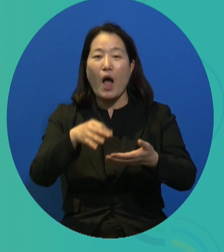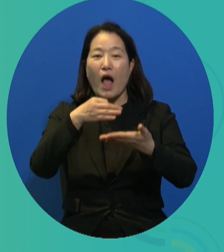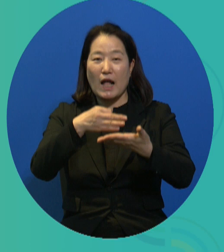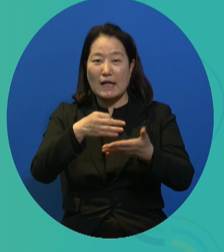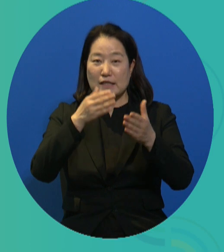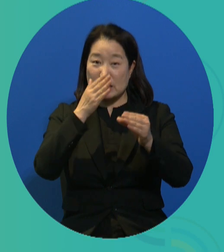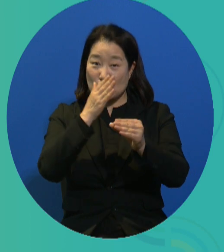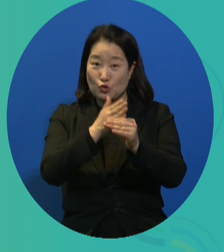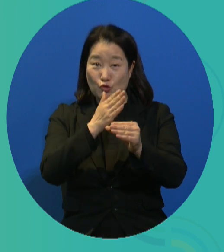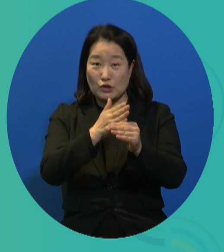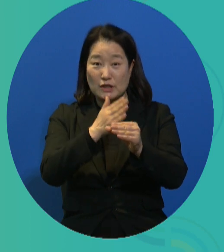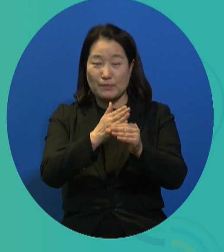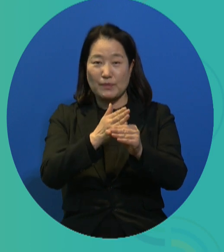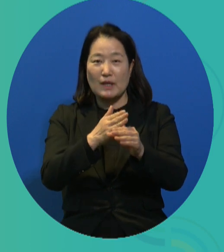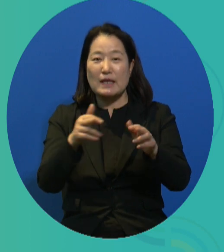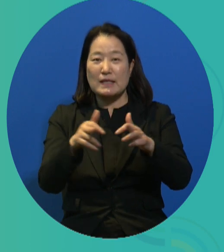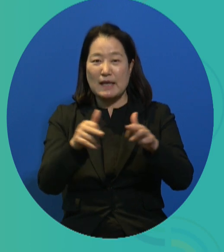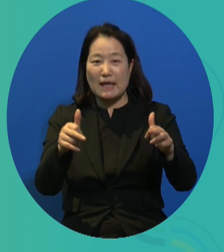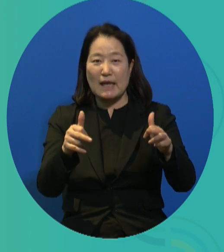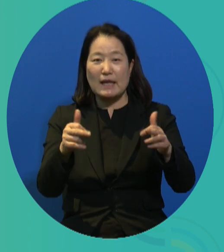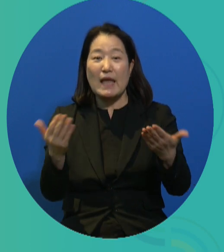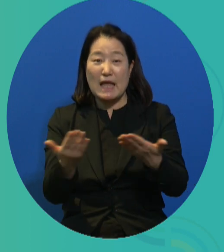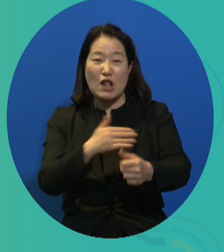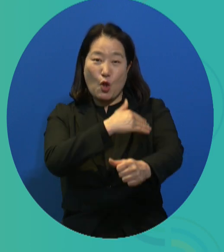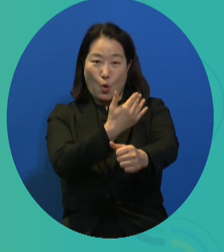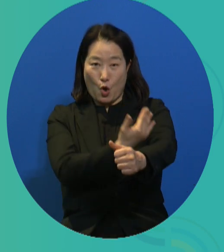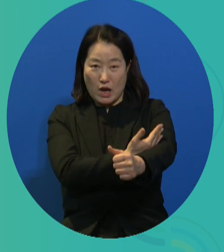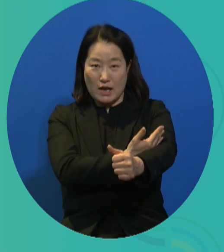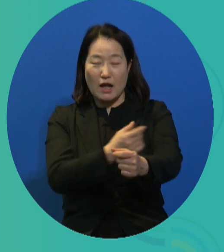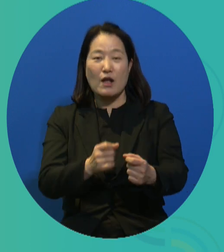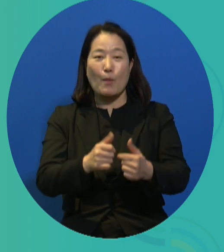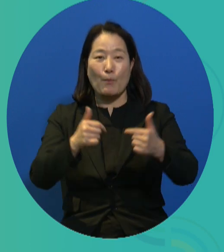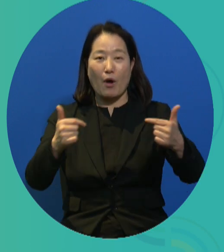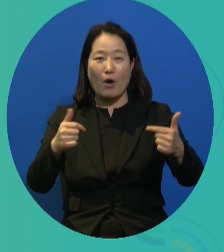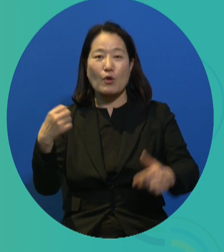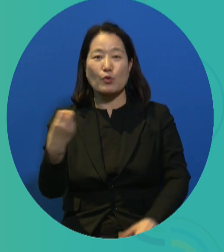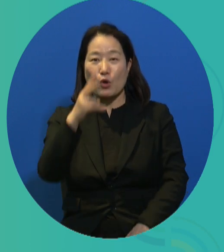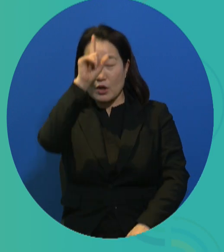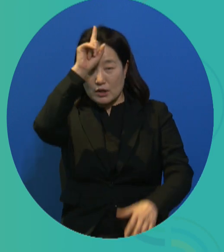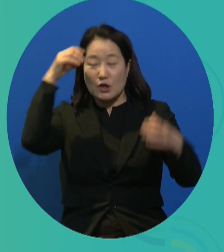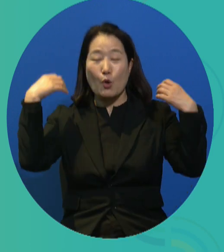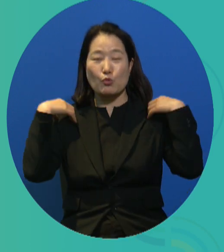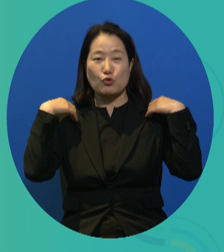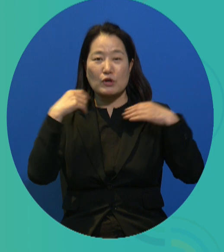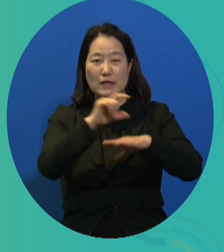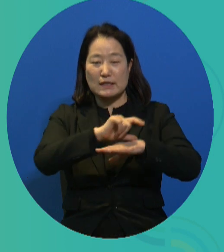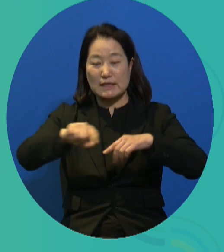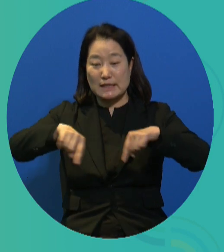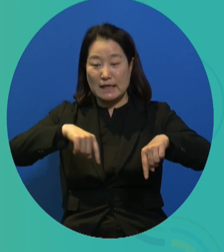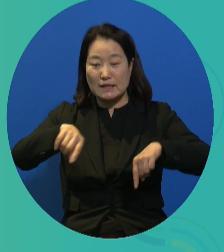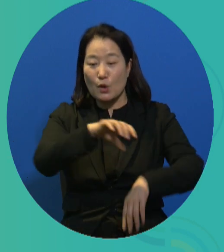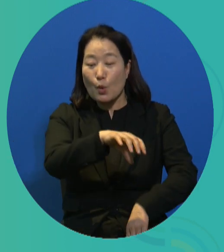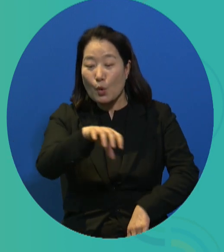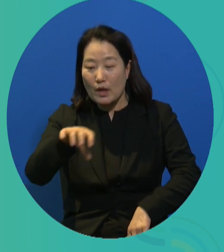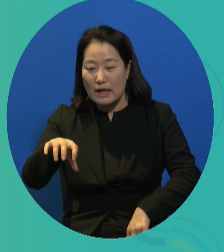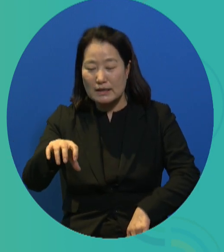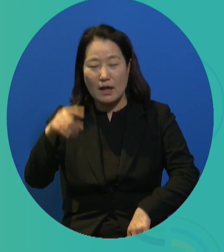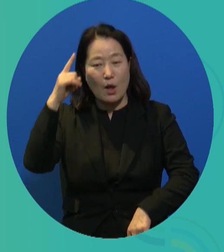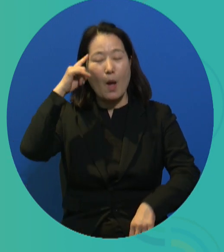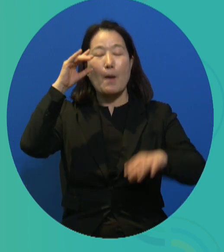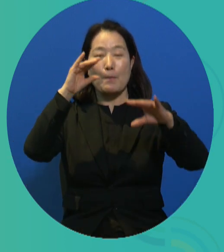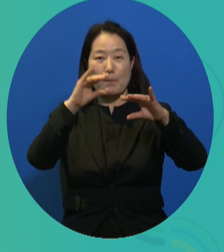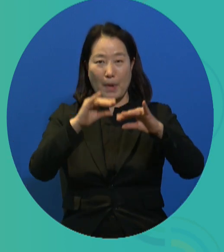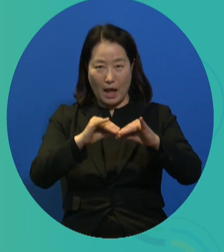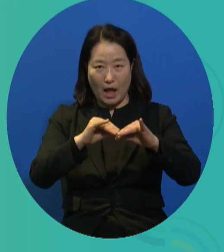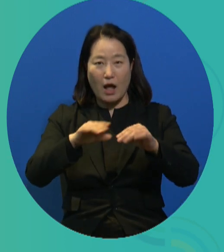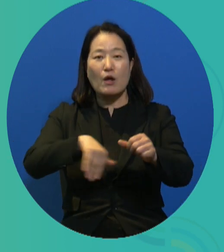Now, the criteria for labor for severely disabled persons is now more focused on public works